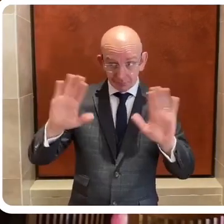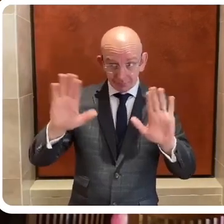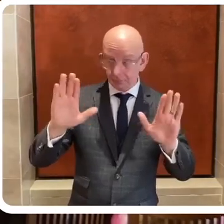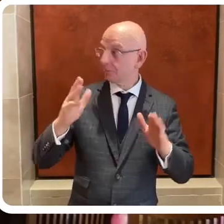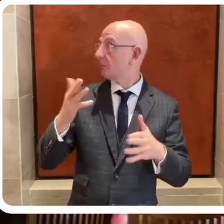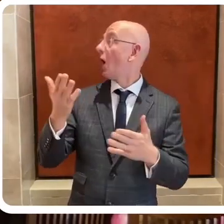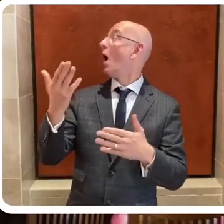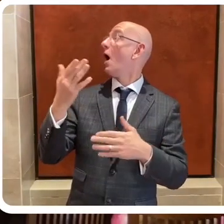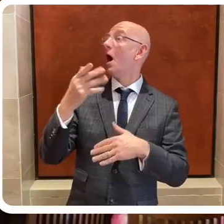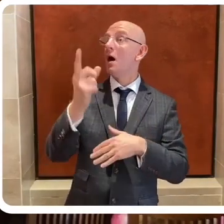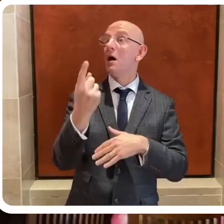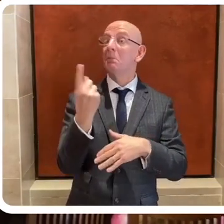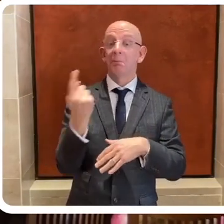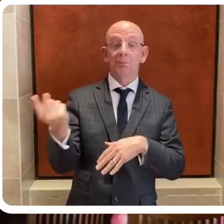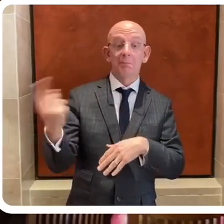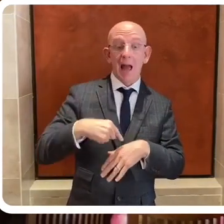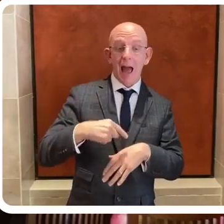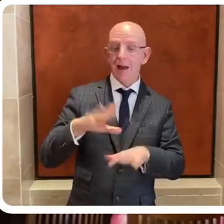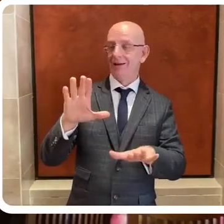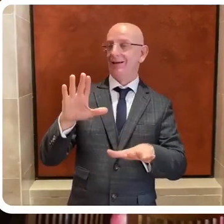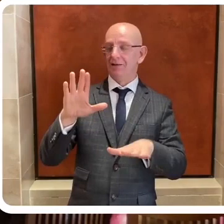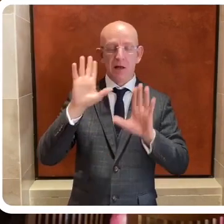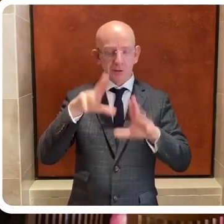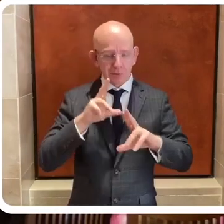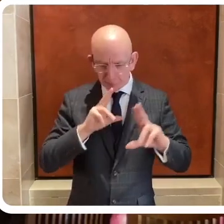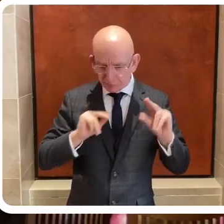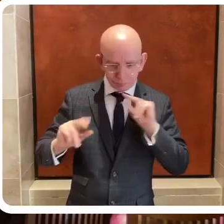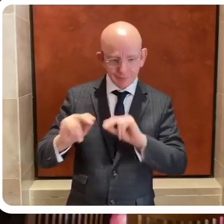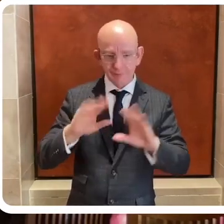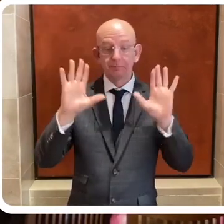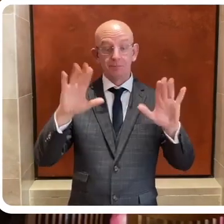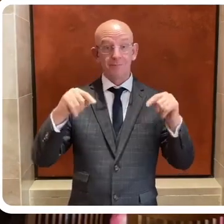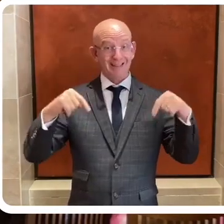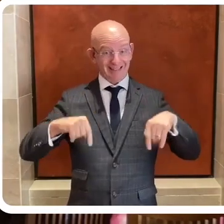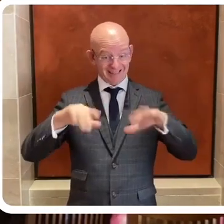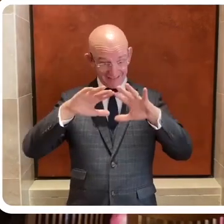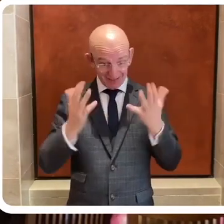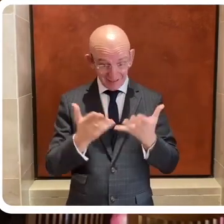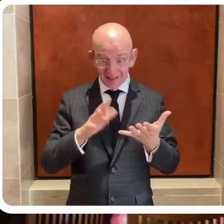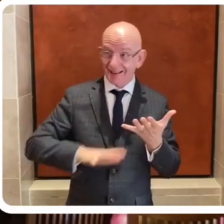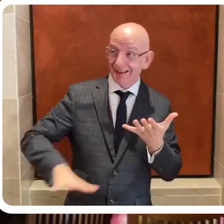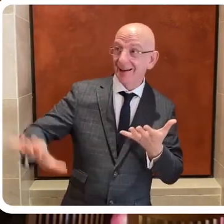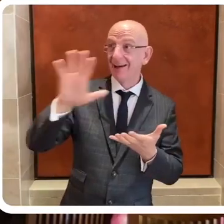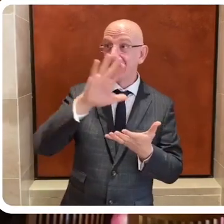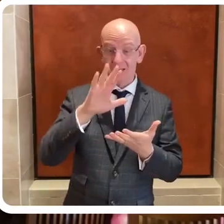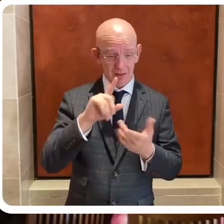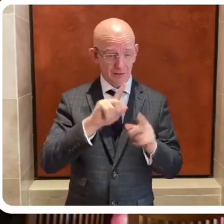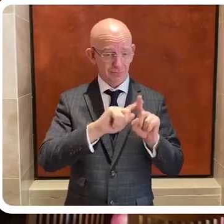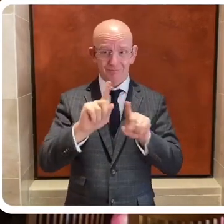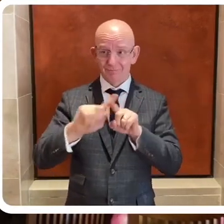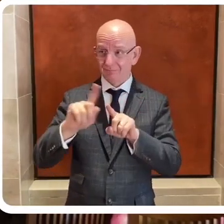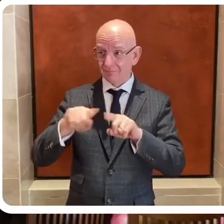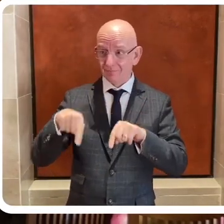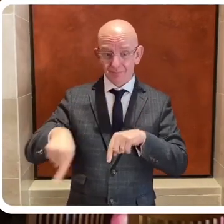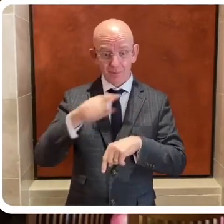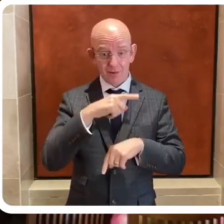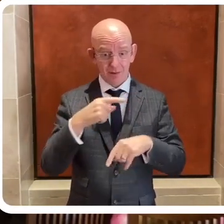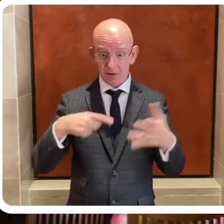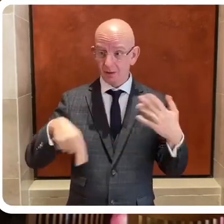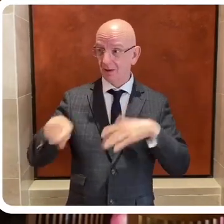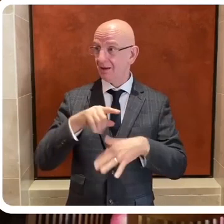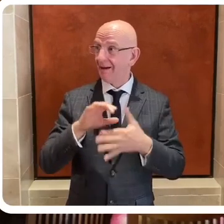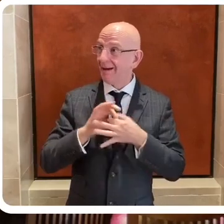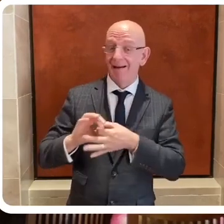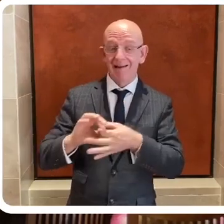planet, this planet we all share, the only thing that unites us all is the fact that we are all human. So